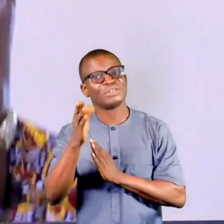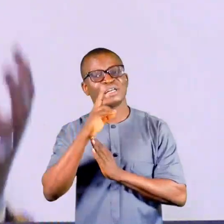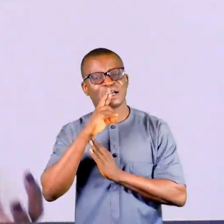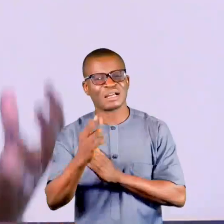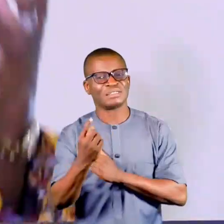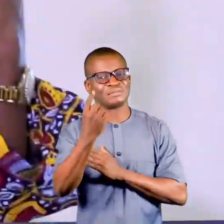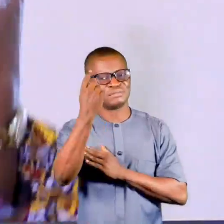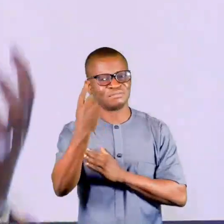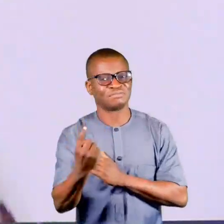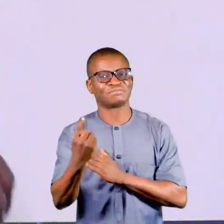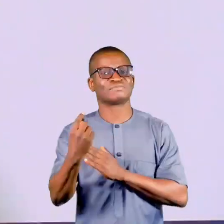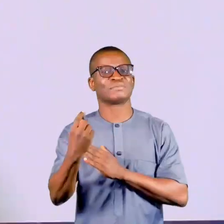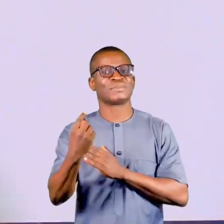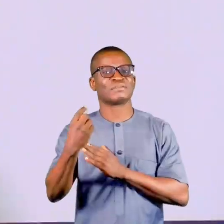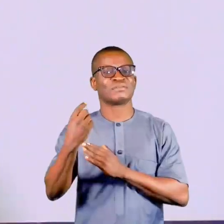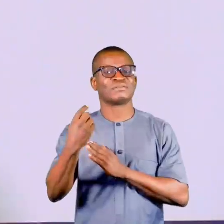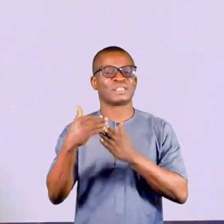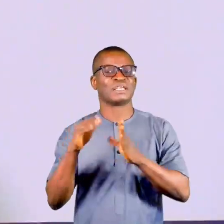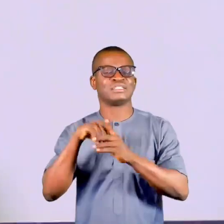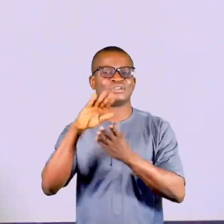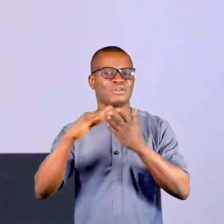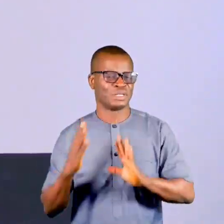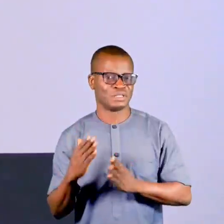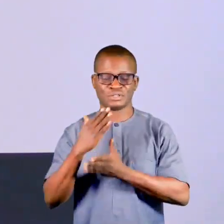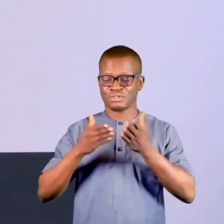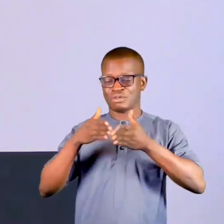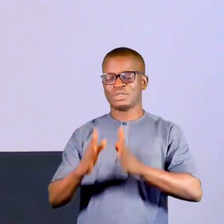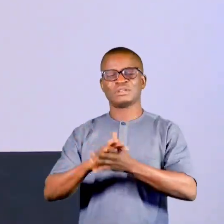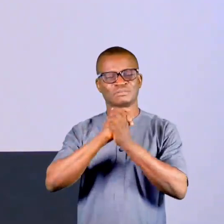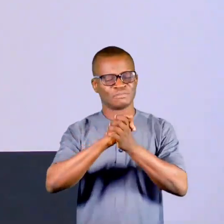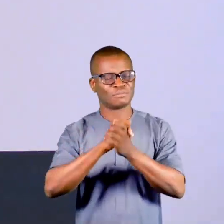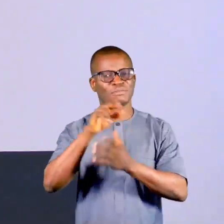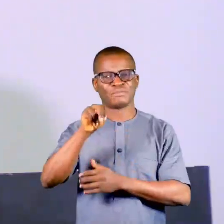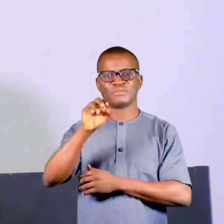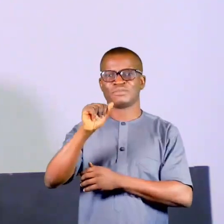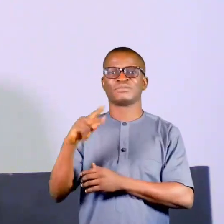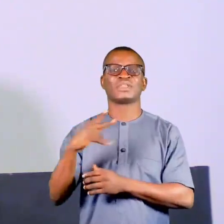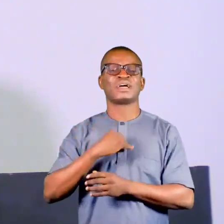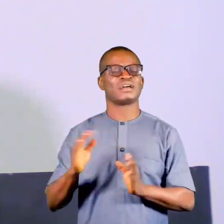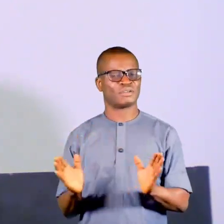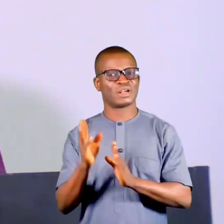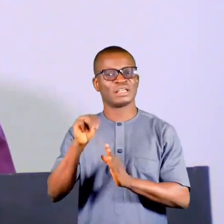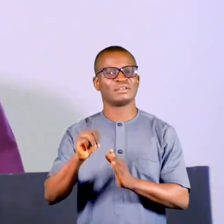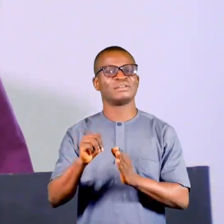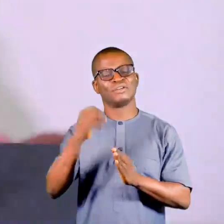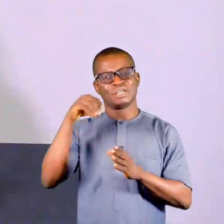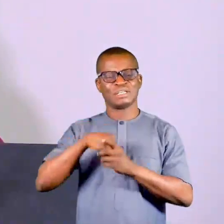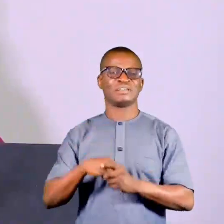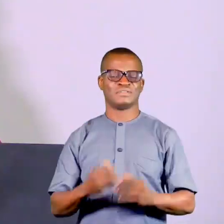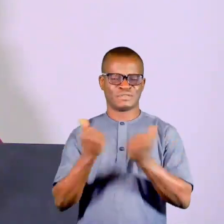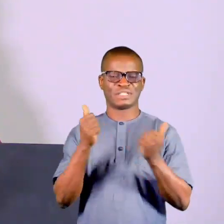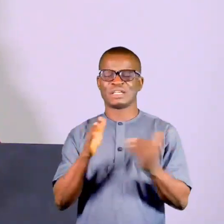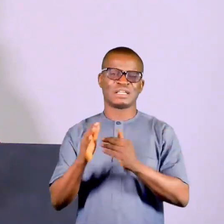a symbol of unity in your community. Some of the leaders commended NAPTIP and pledged their commitment to the fight